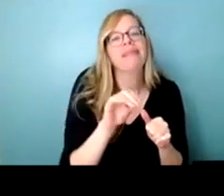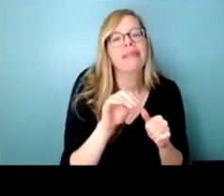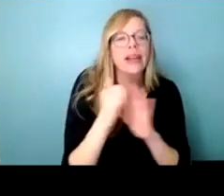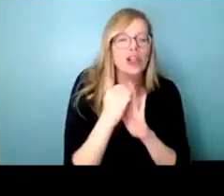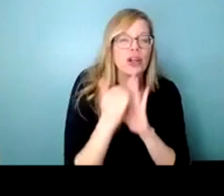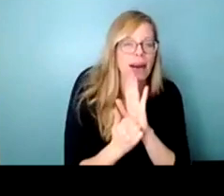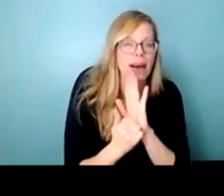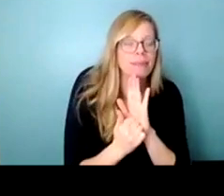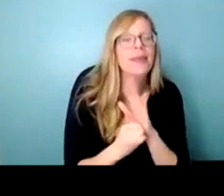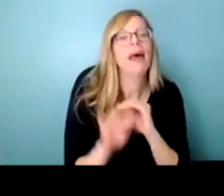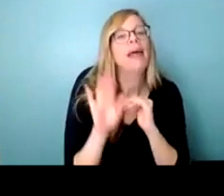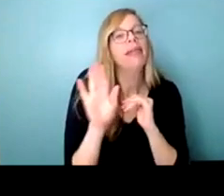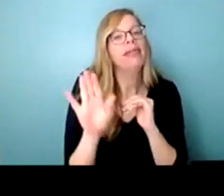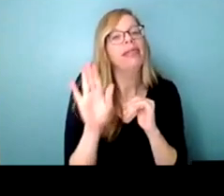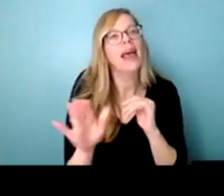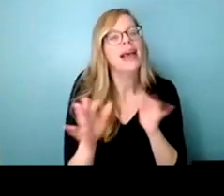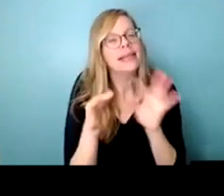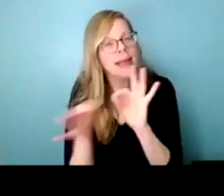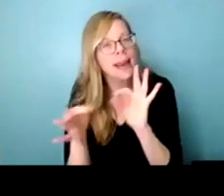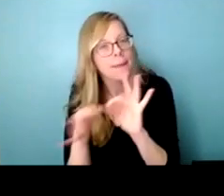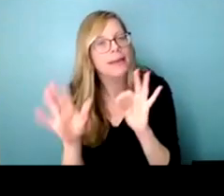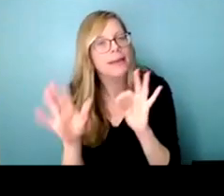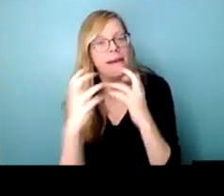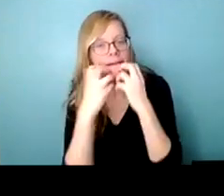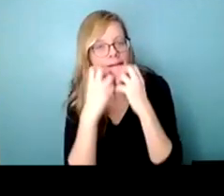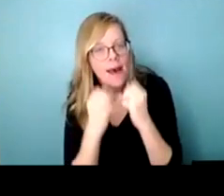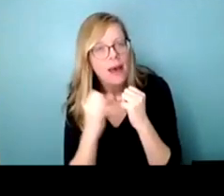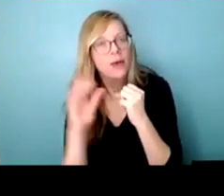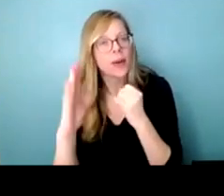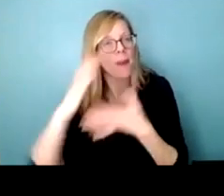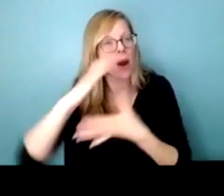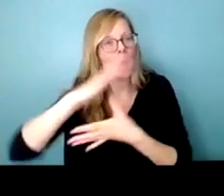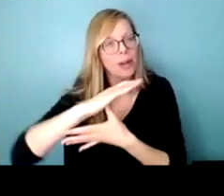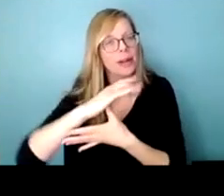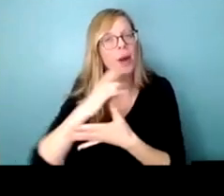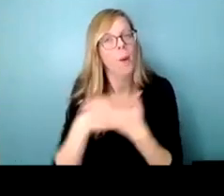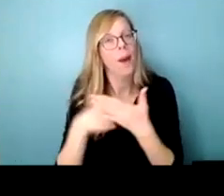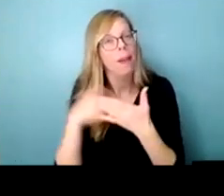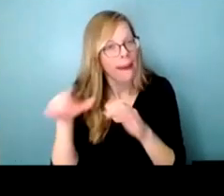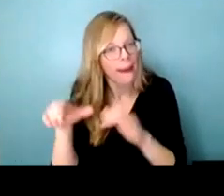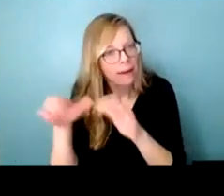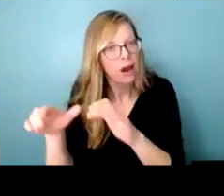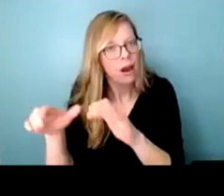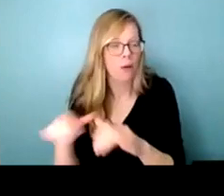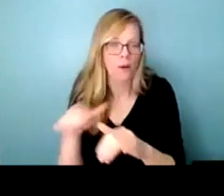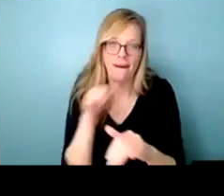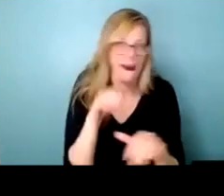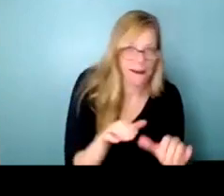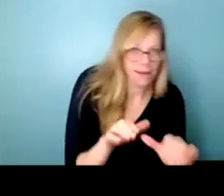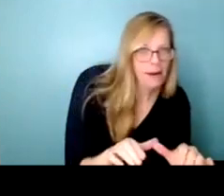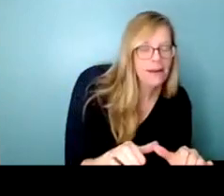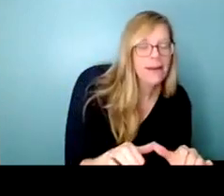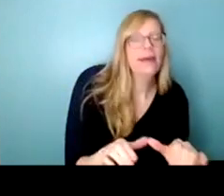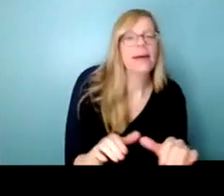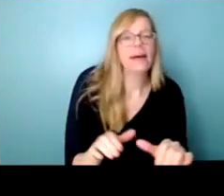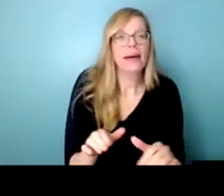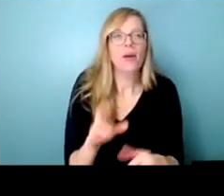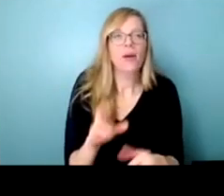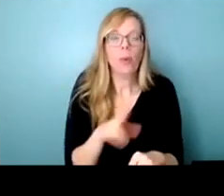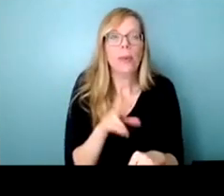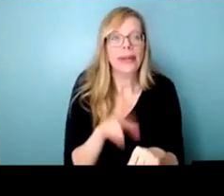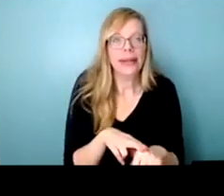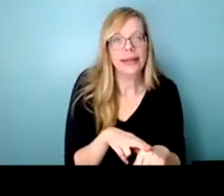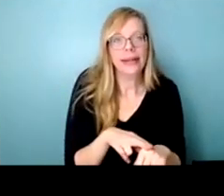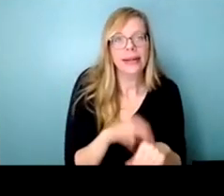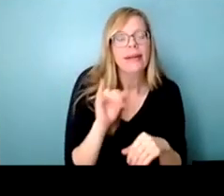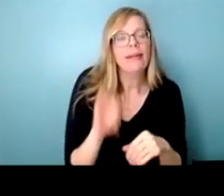government's agenda is the statement of their values and priorities what they're going to act on what they're going to not act on um it's usually um